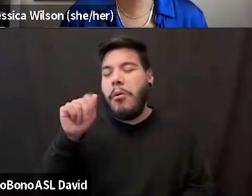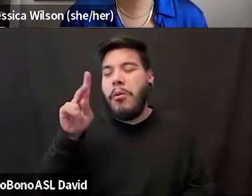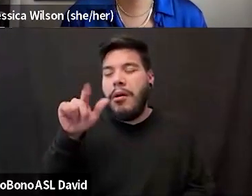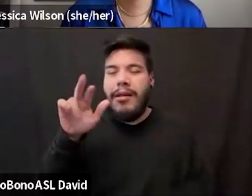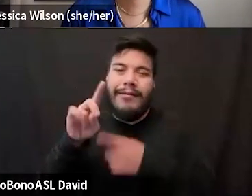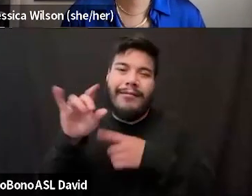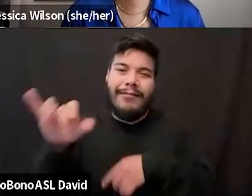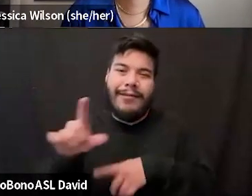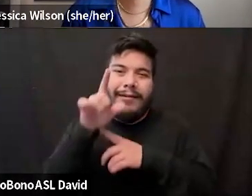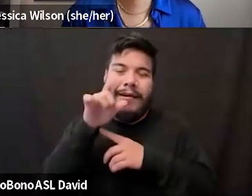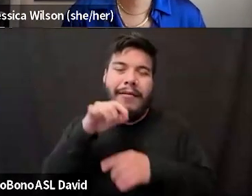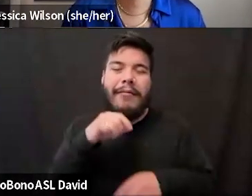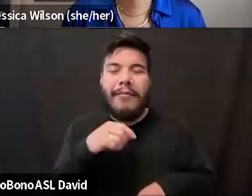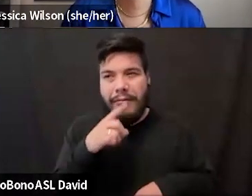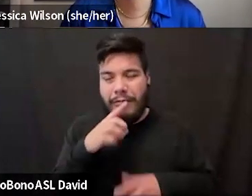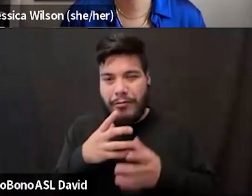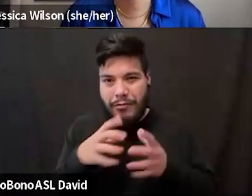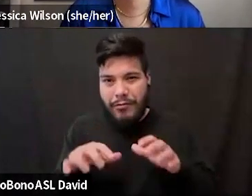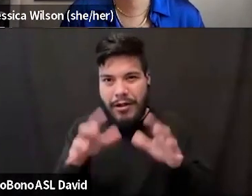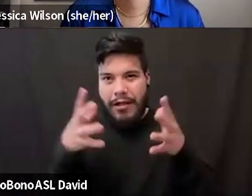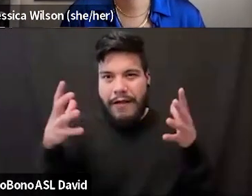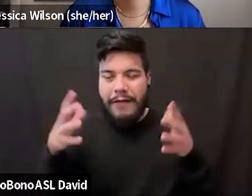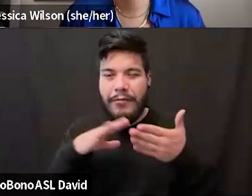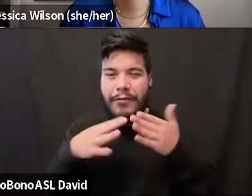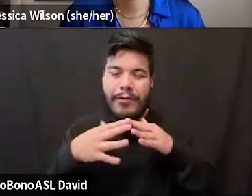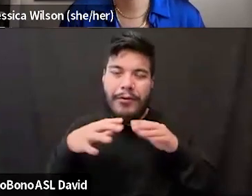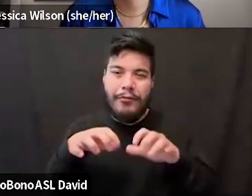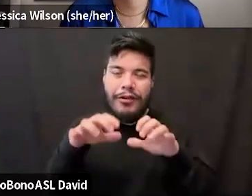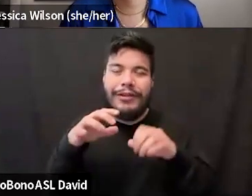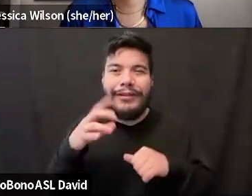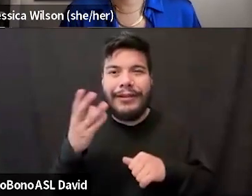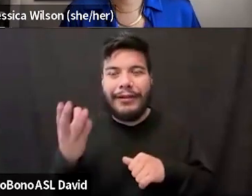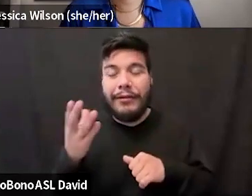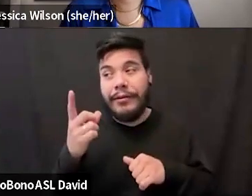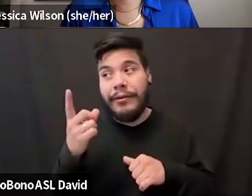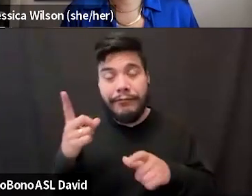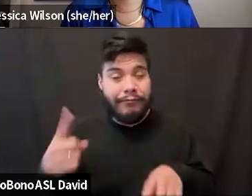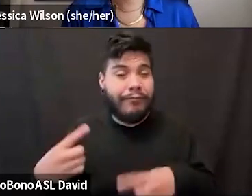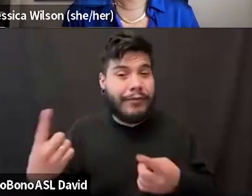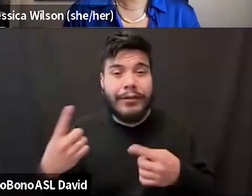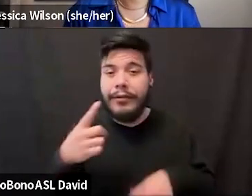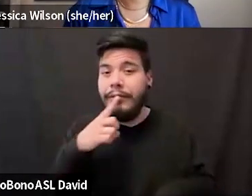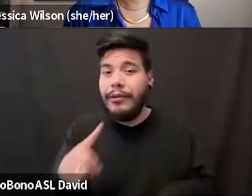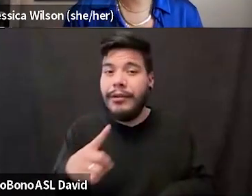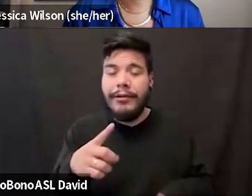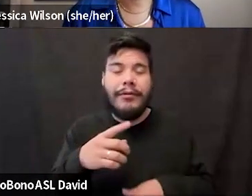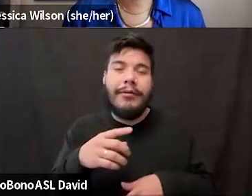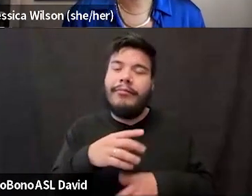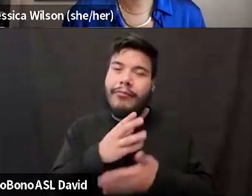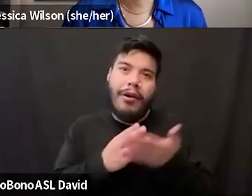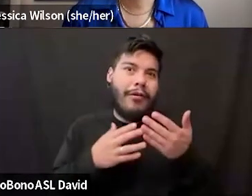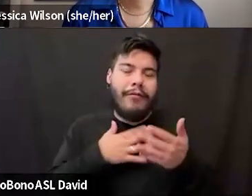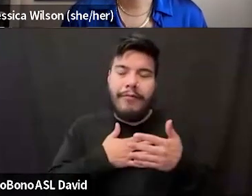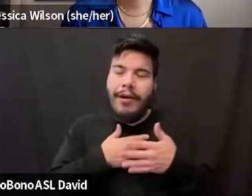a lot of community work there. And they've been like a huge part of my grounding on a regular